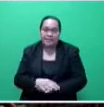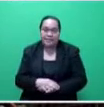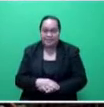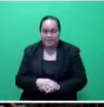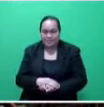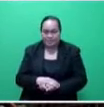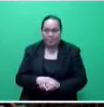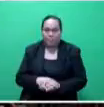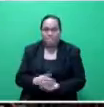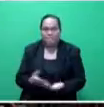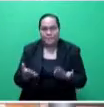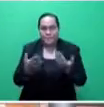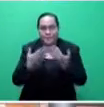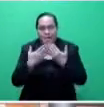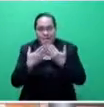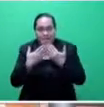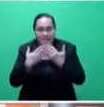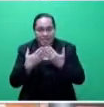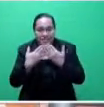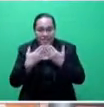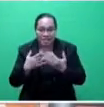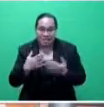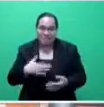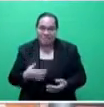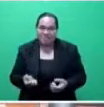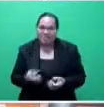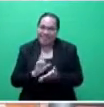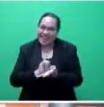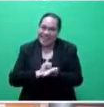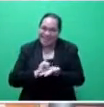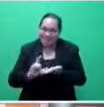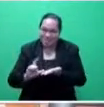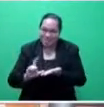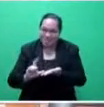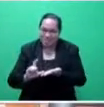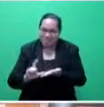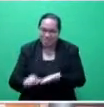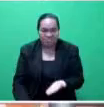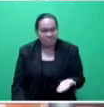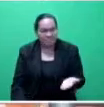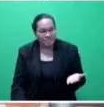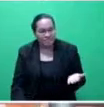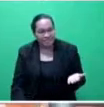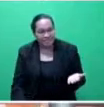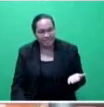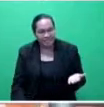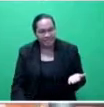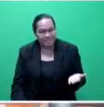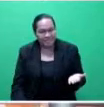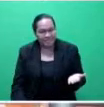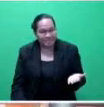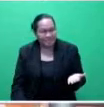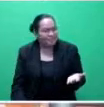Mr Speaker Sir, just to provide some clarification that was raised by Hon. Prasad